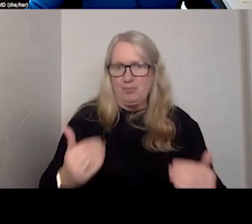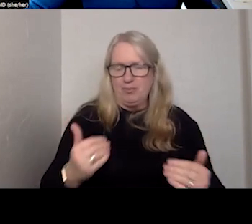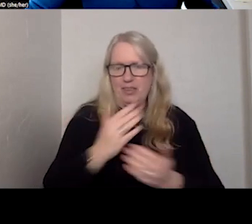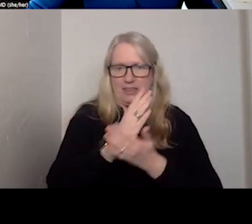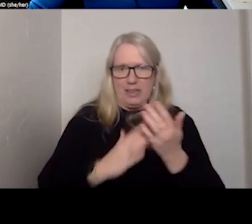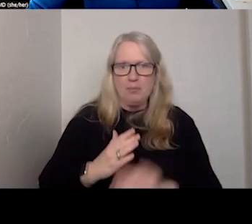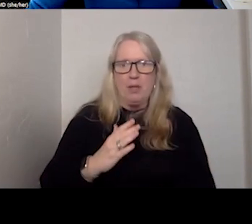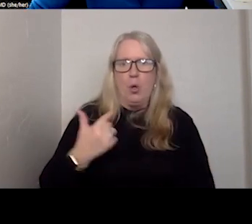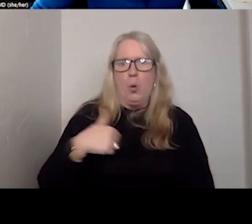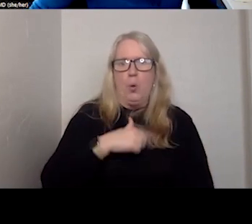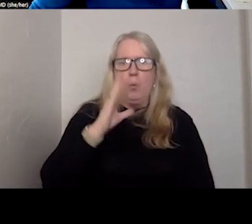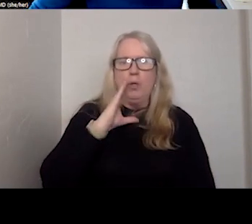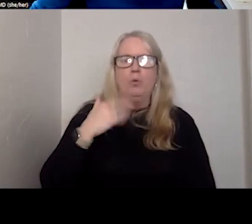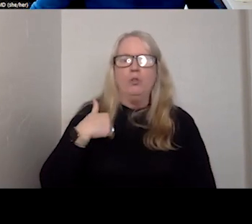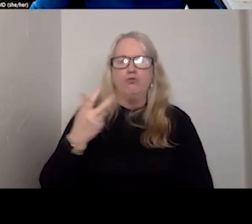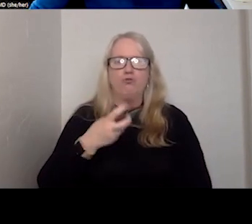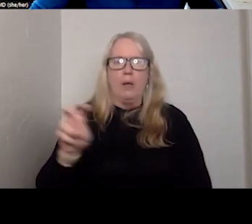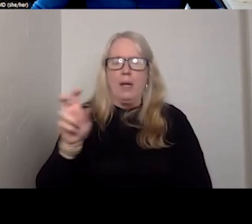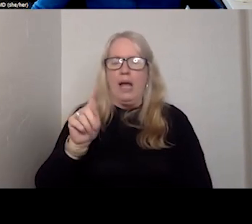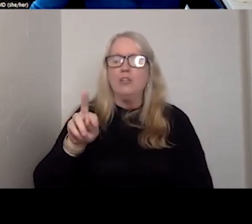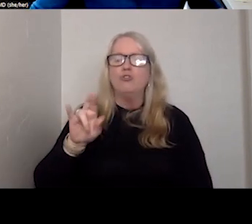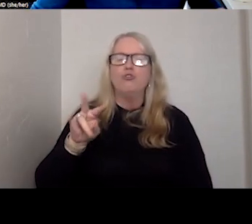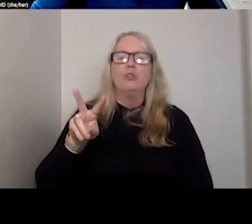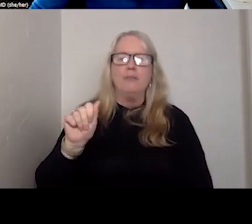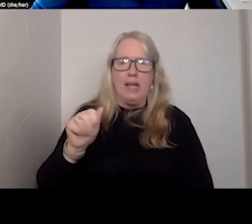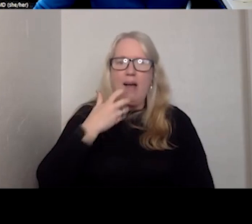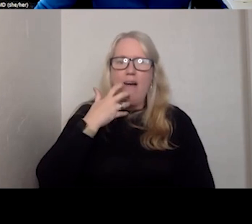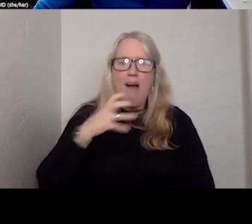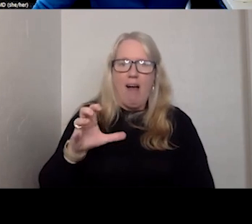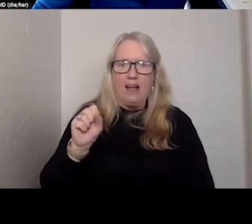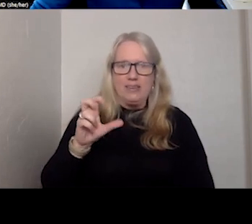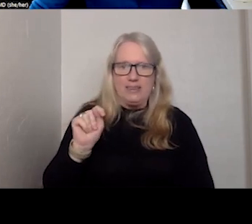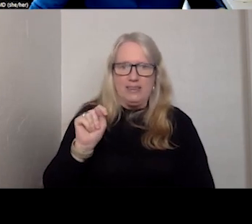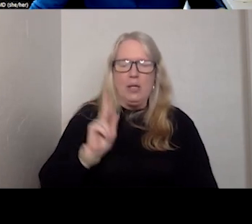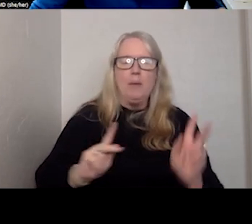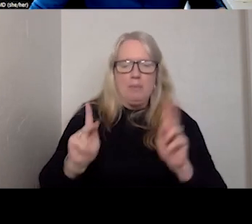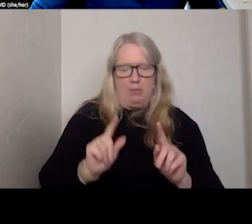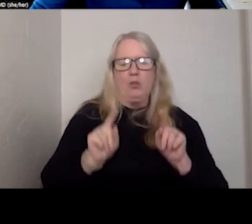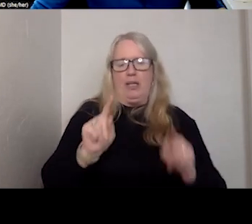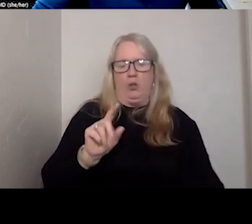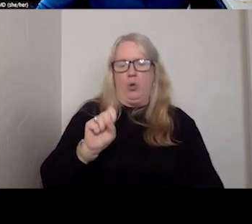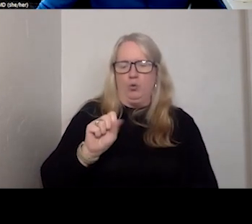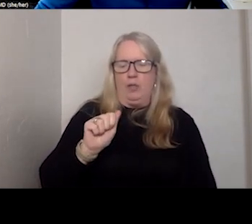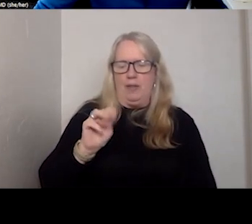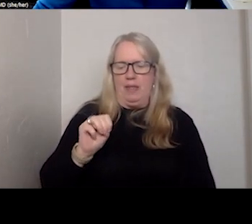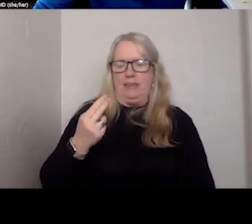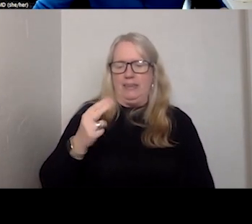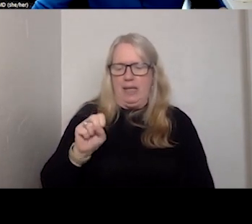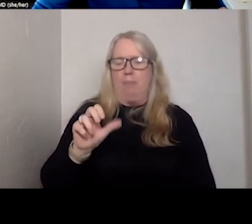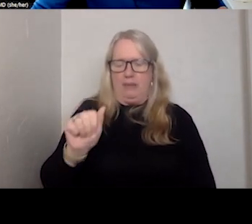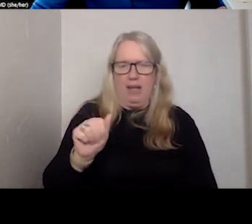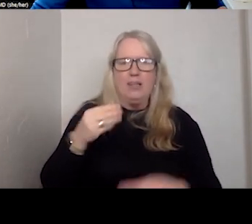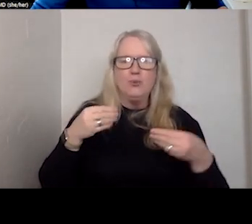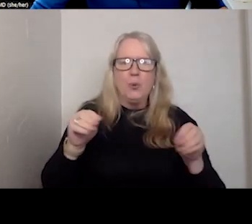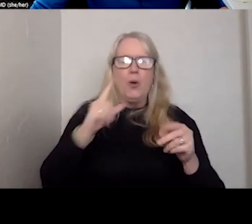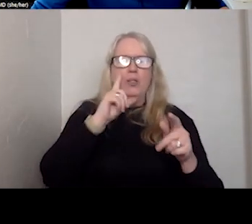and we're going to transition to the trivia hot seat. Again, a reminder that folks can go to the SAMHSA store to continue to access